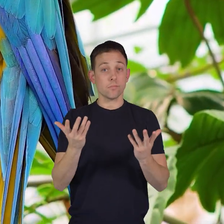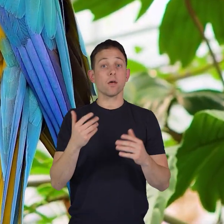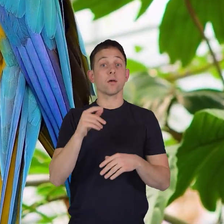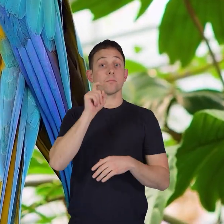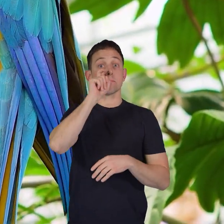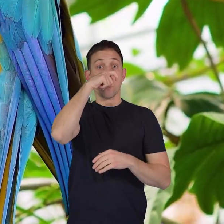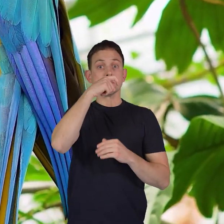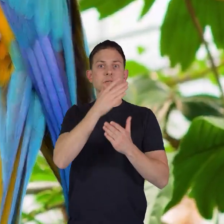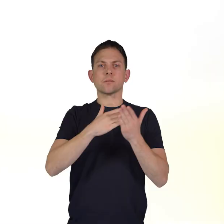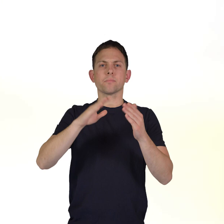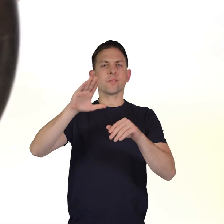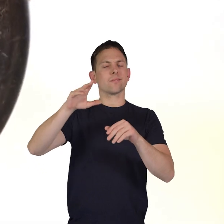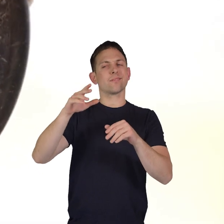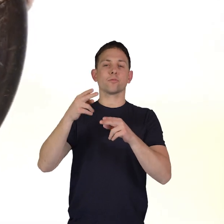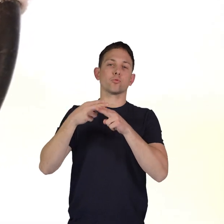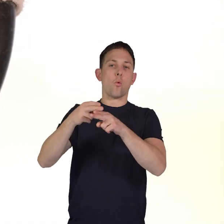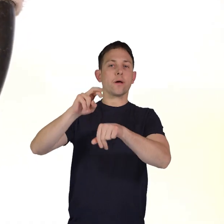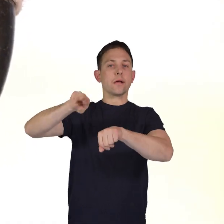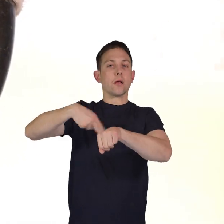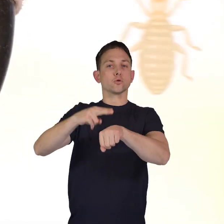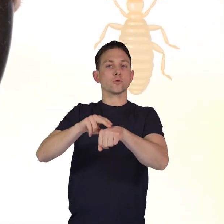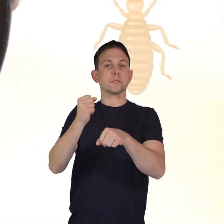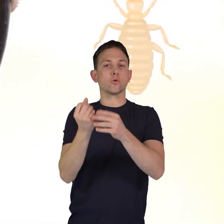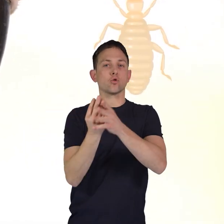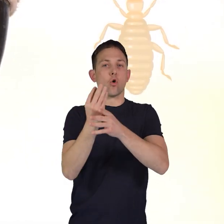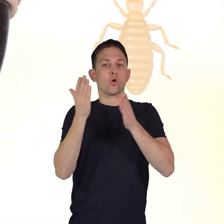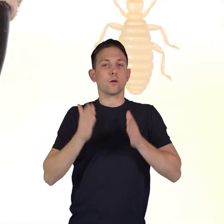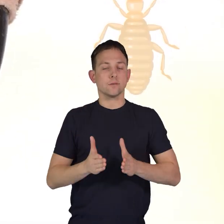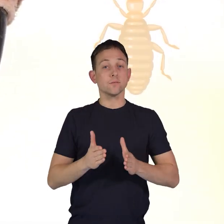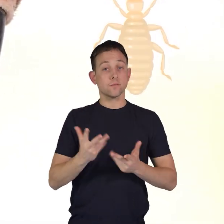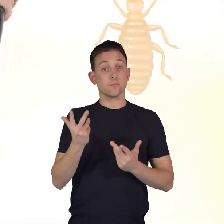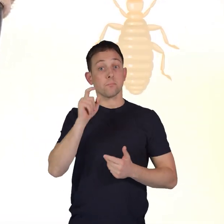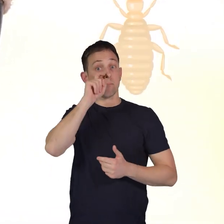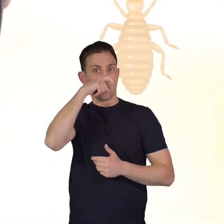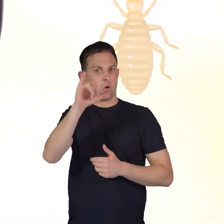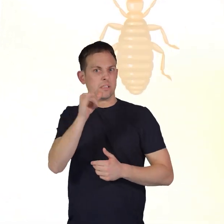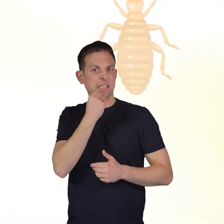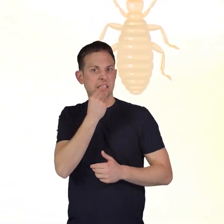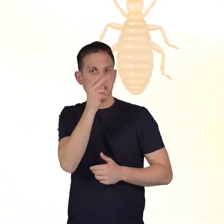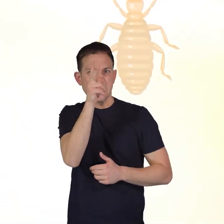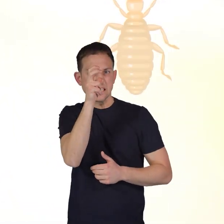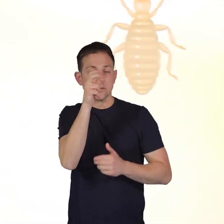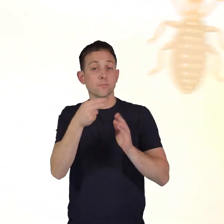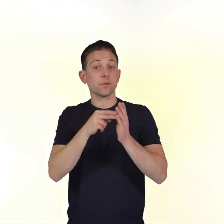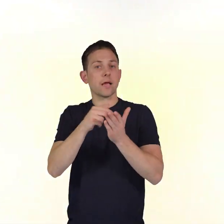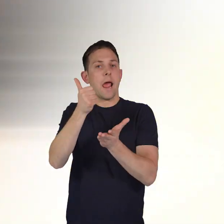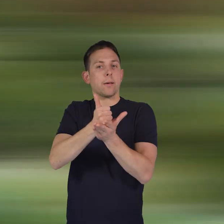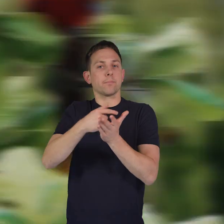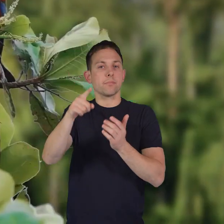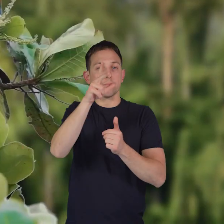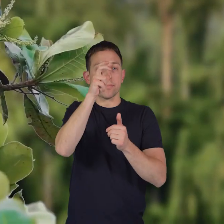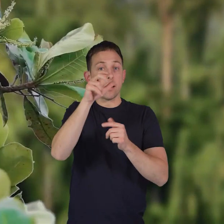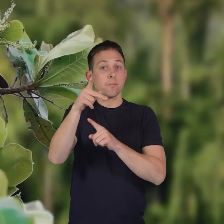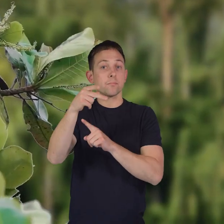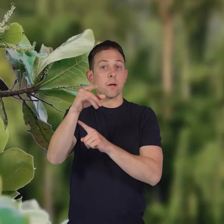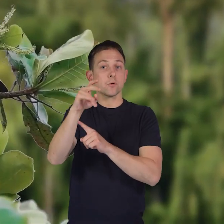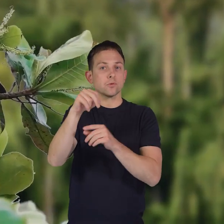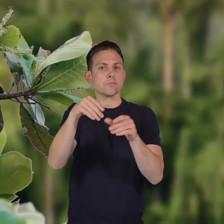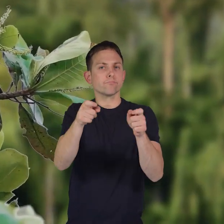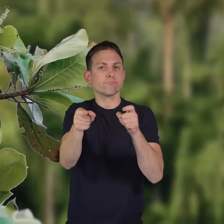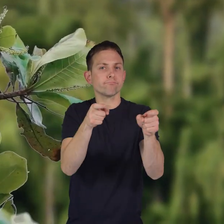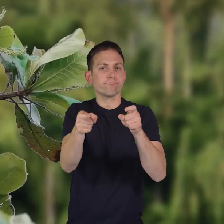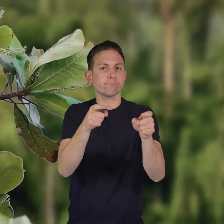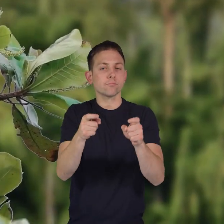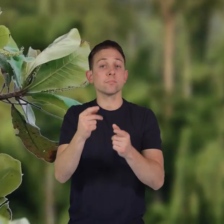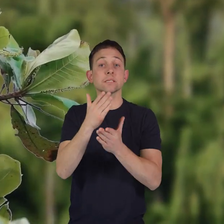some of nature's gardeners. Parrots also eat insects, which helps keep bug populations in check. Some parrot species